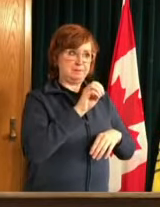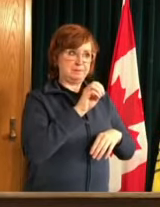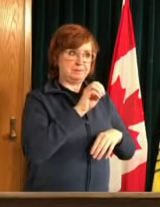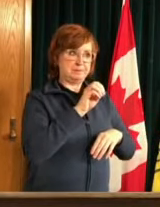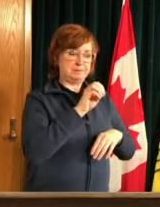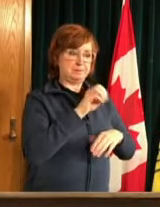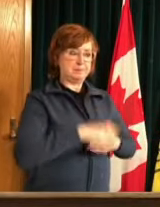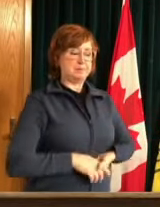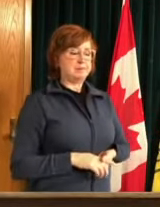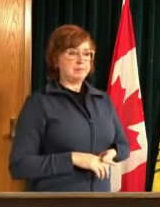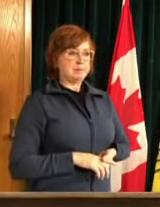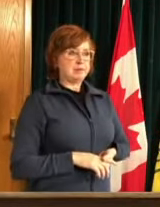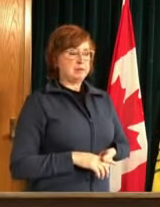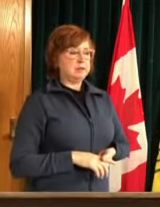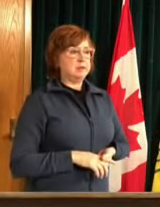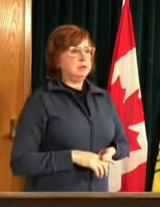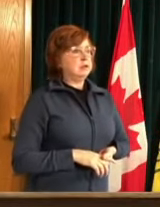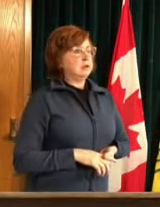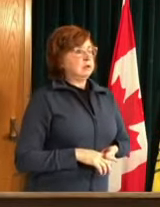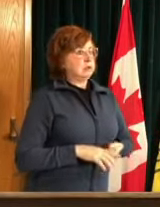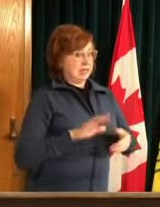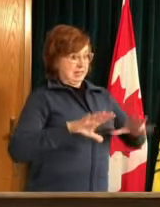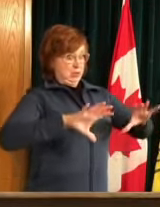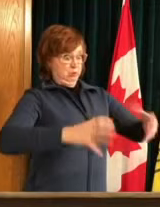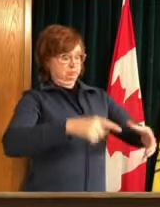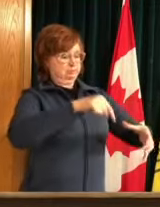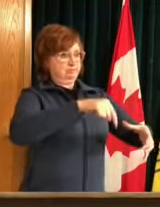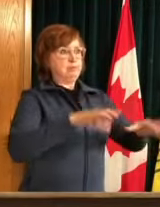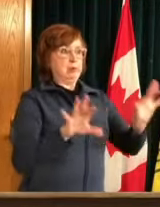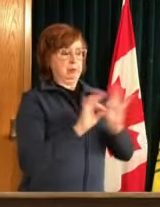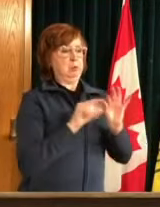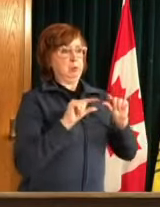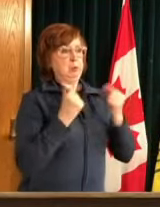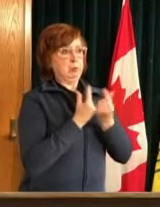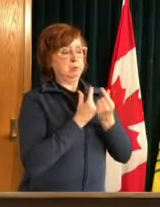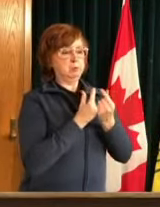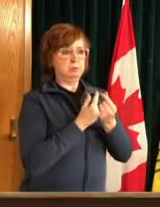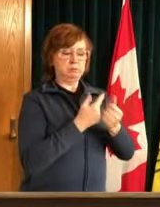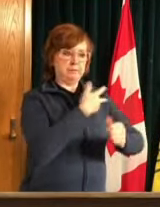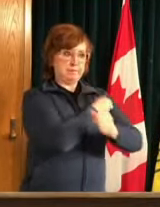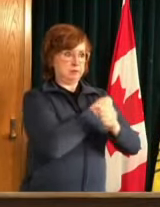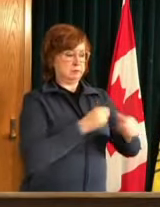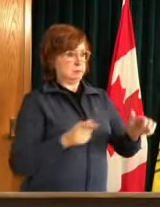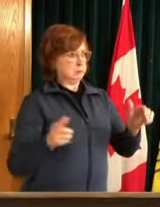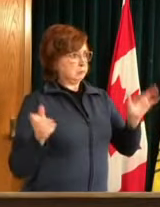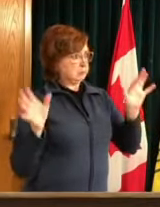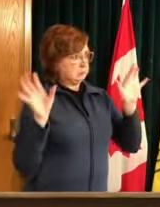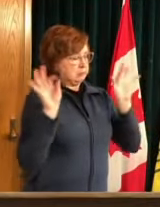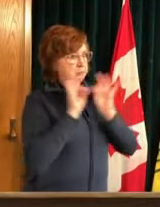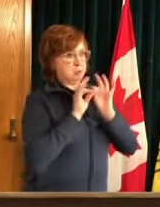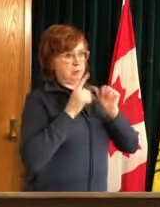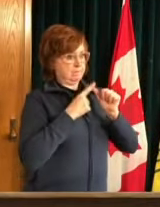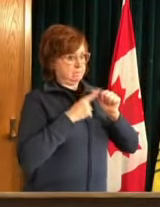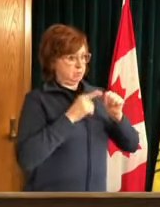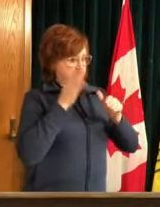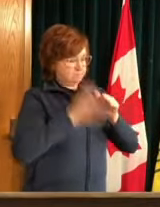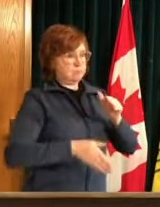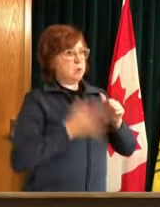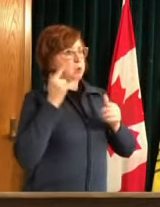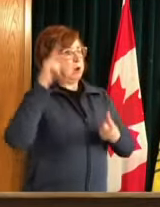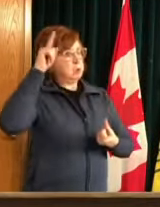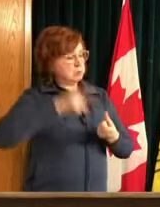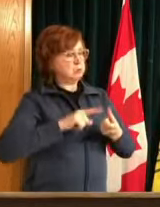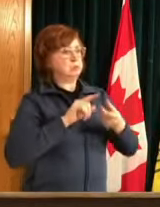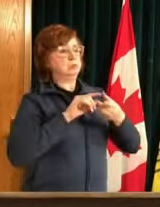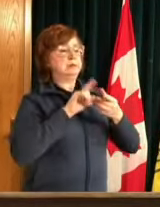so by getting this group of people vaccinated first we will significantly reduce those serious outcomes our